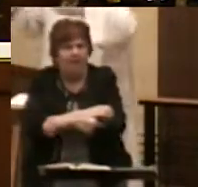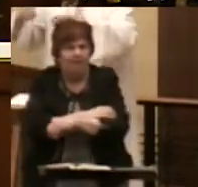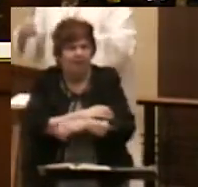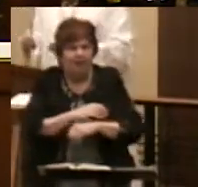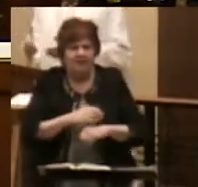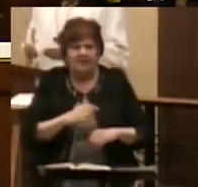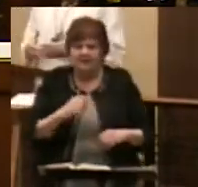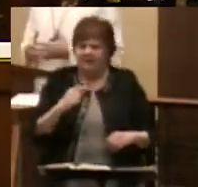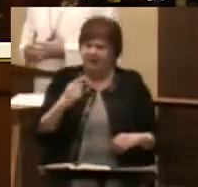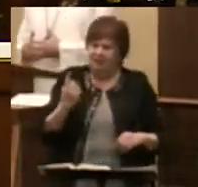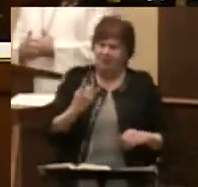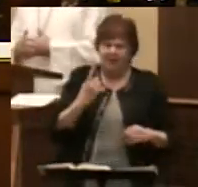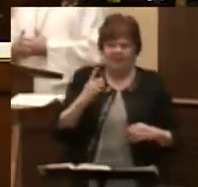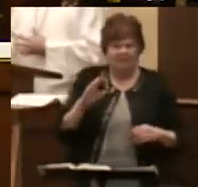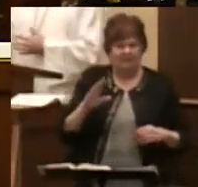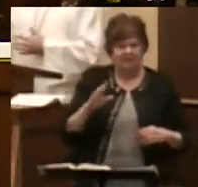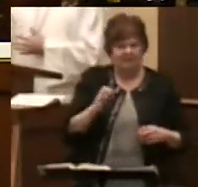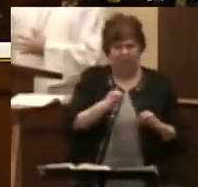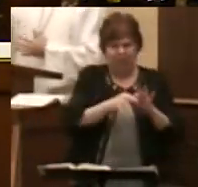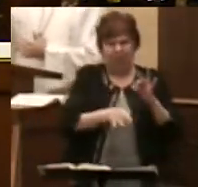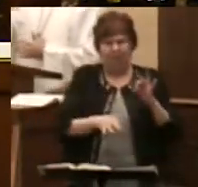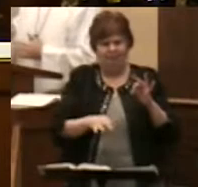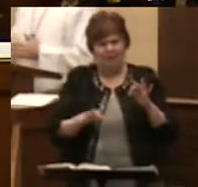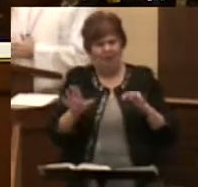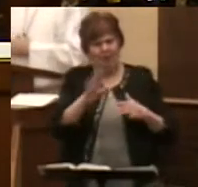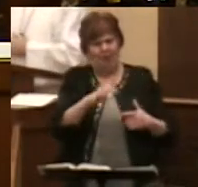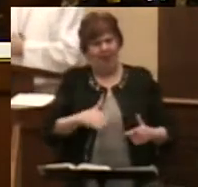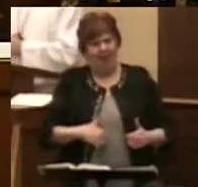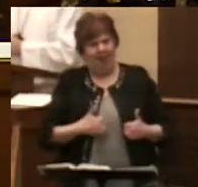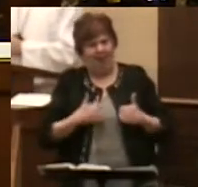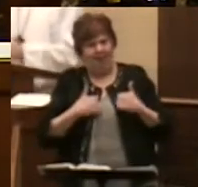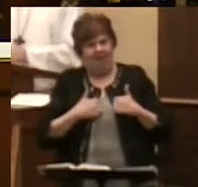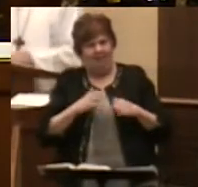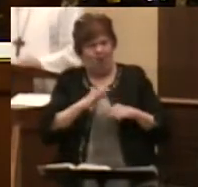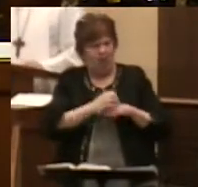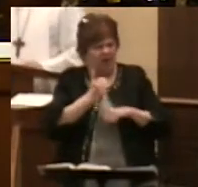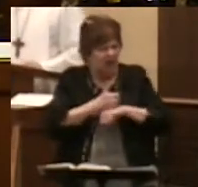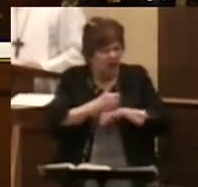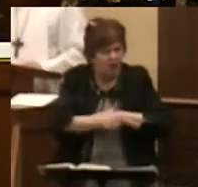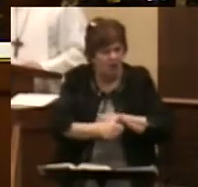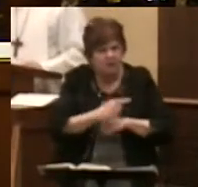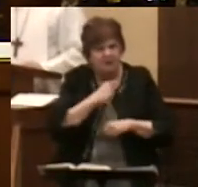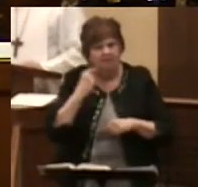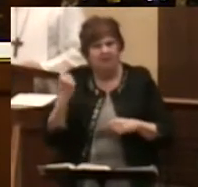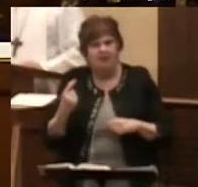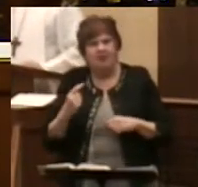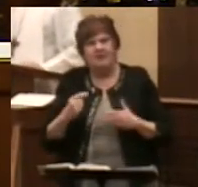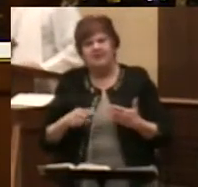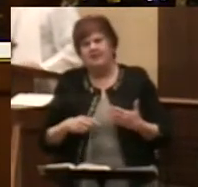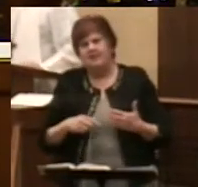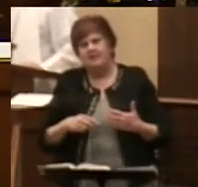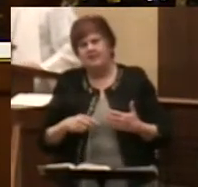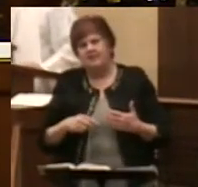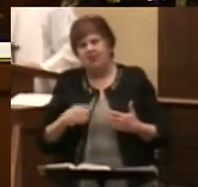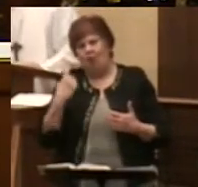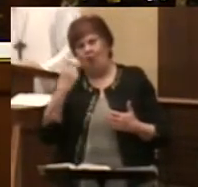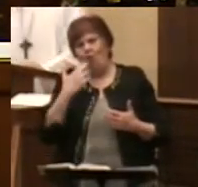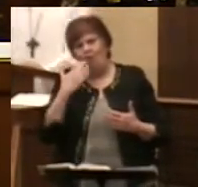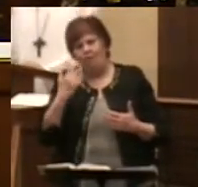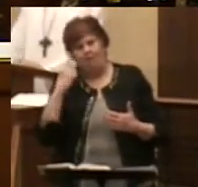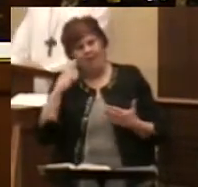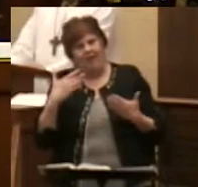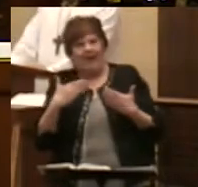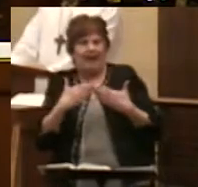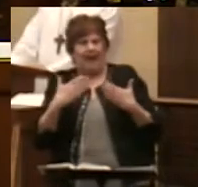the outside of your life, which is what he accused the Pharisees and the scribes of doing in order to look good for the neighbors,